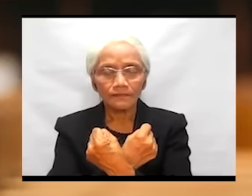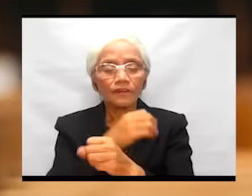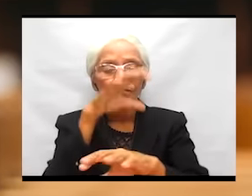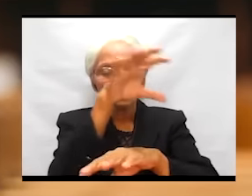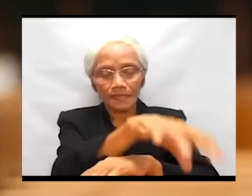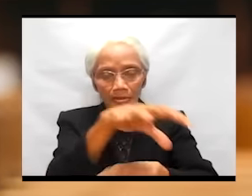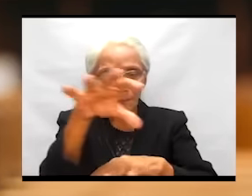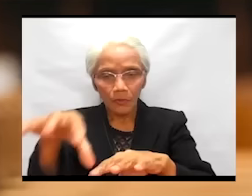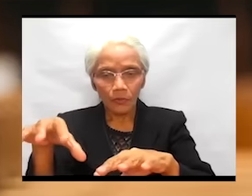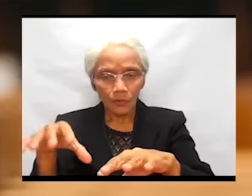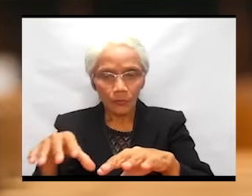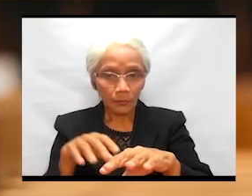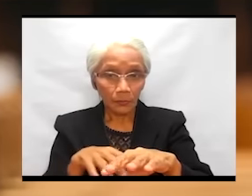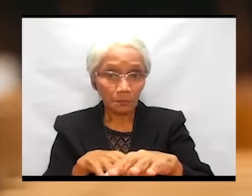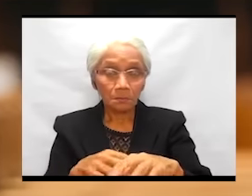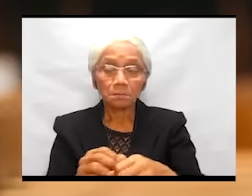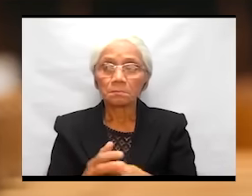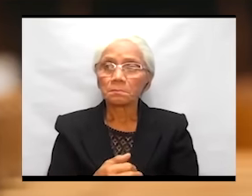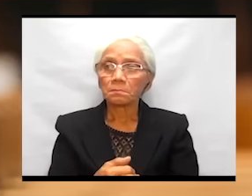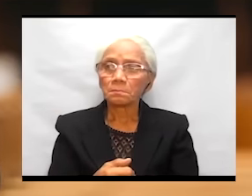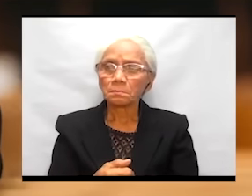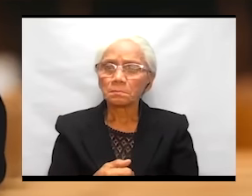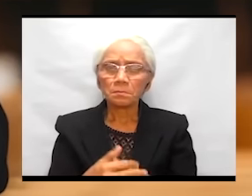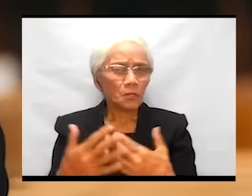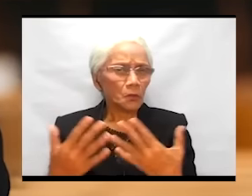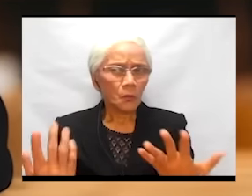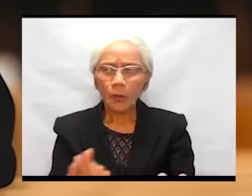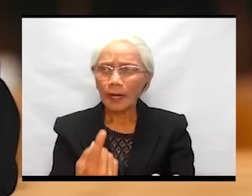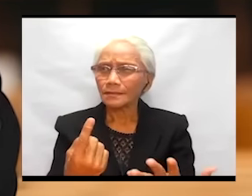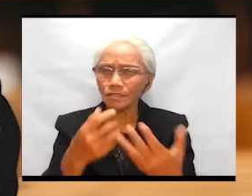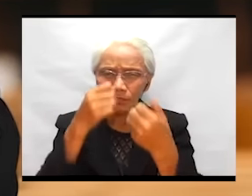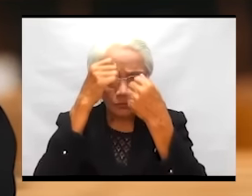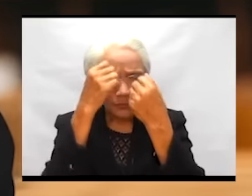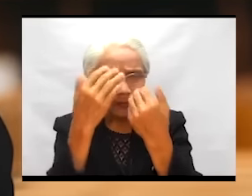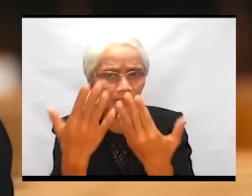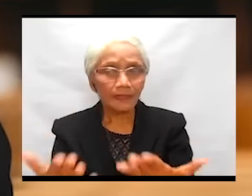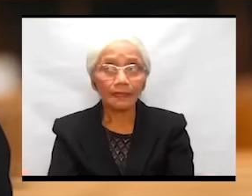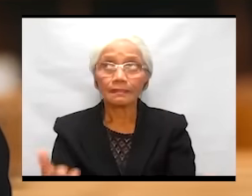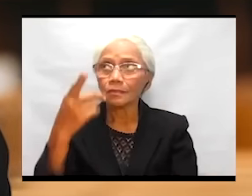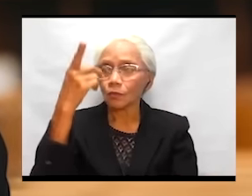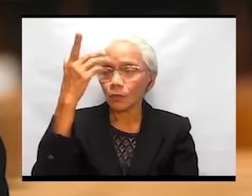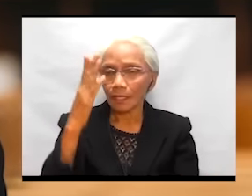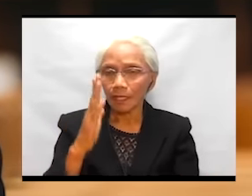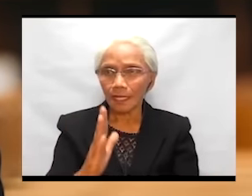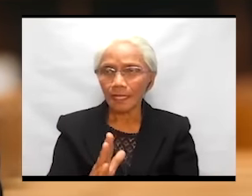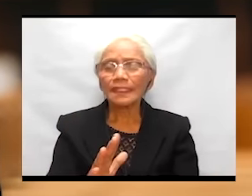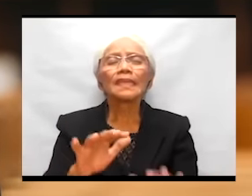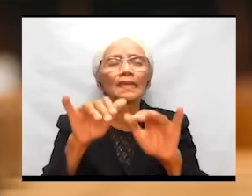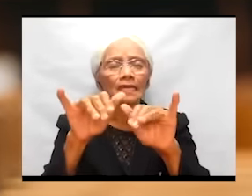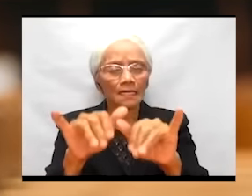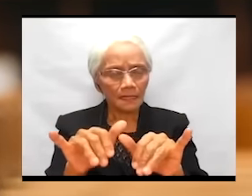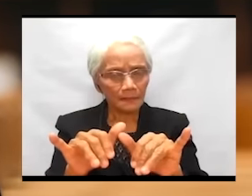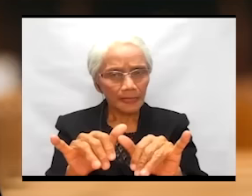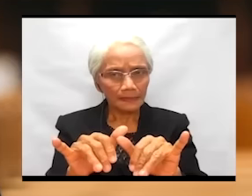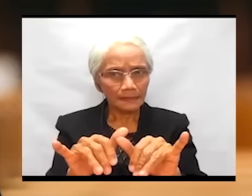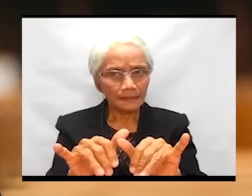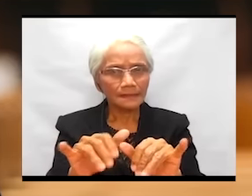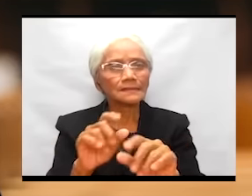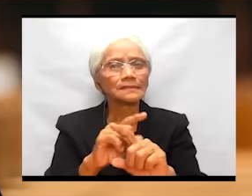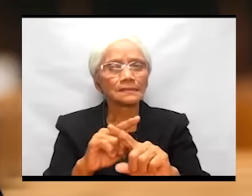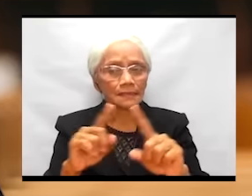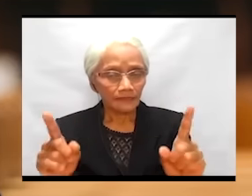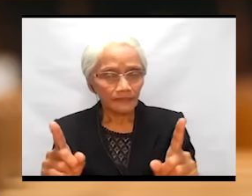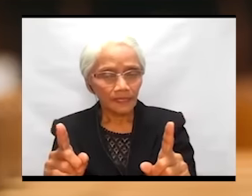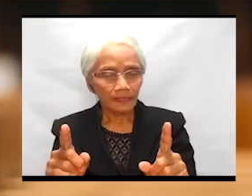neighbor. for no one is obedient to God and remain indifferent